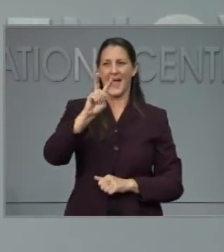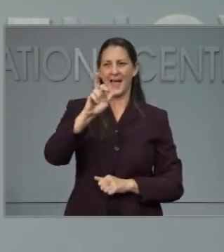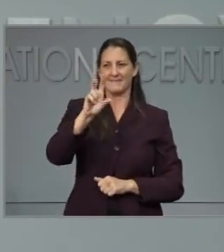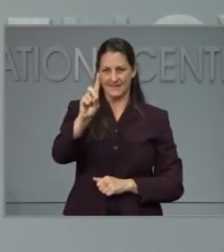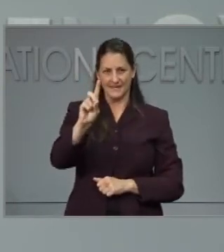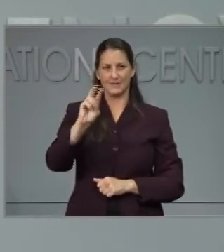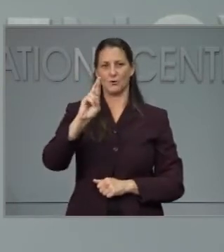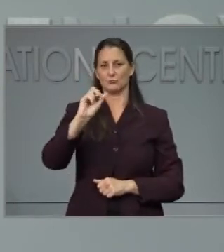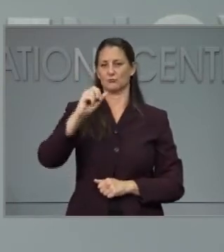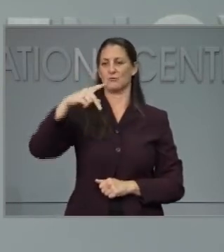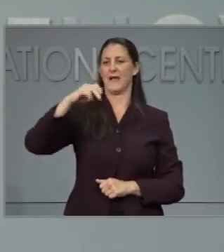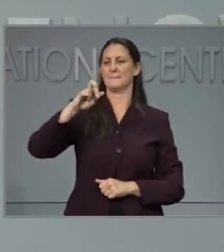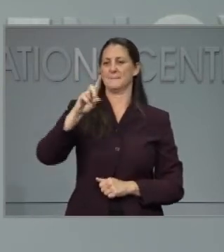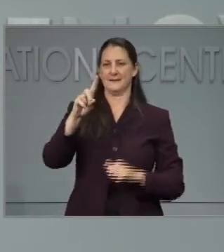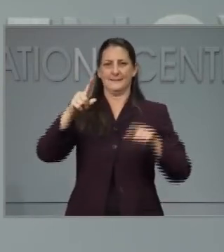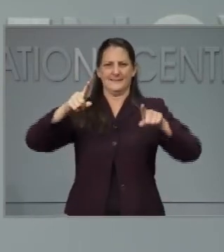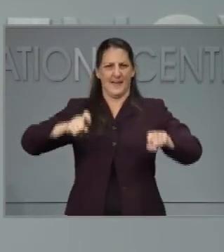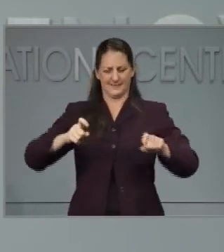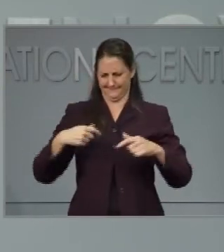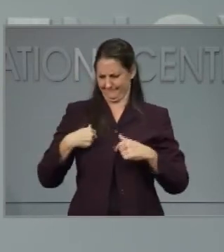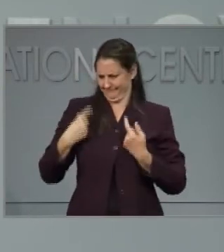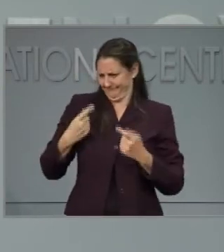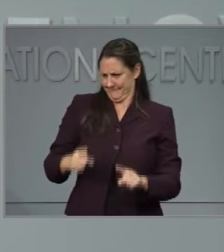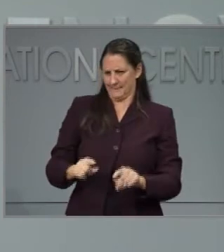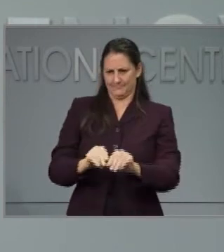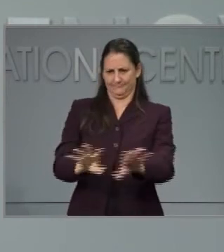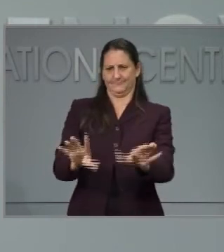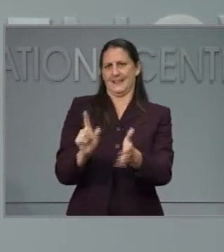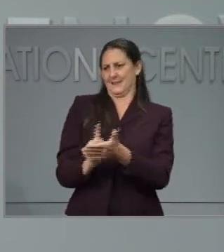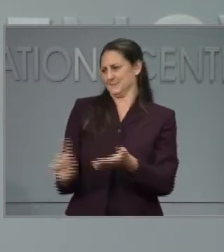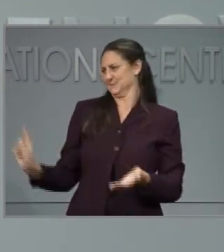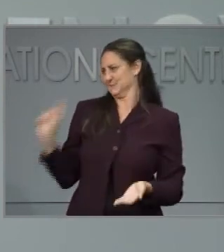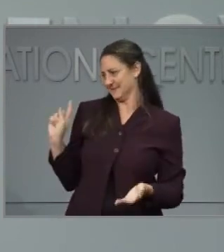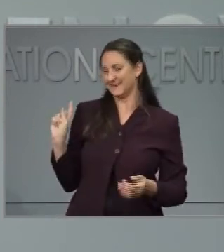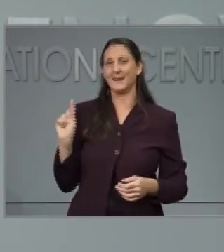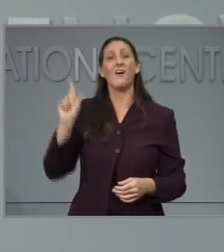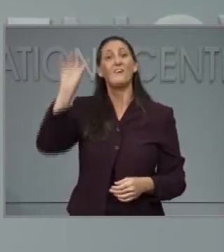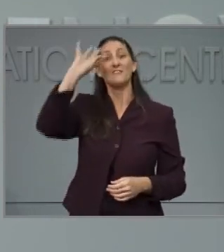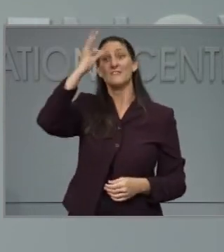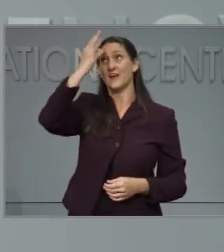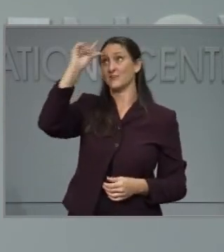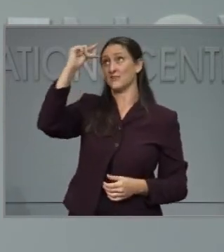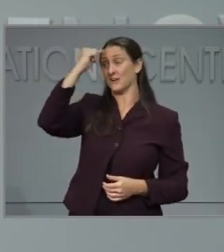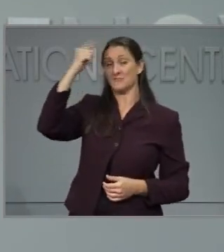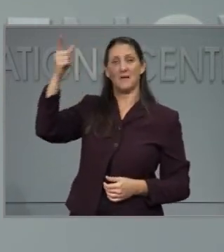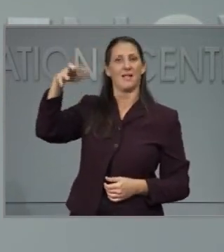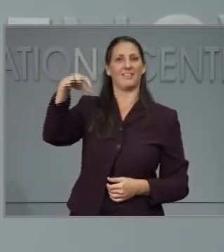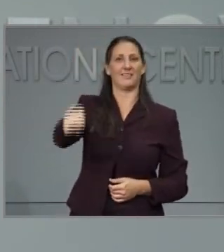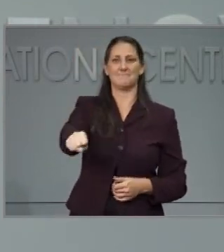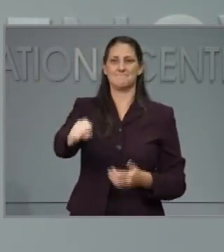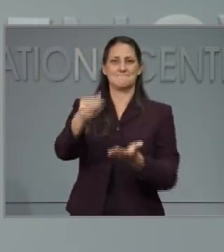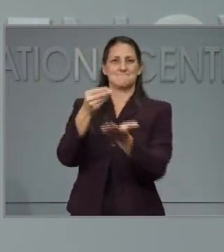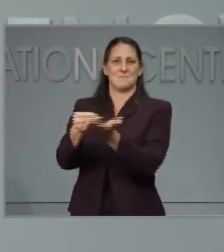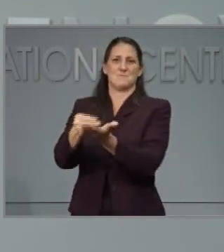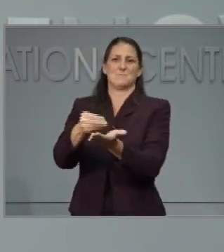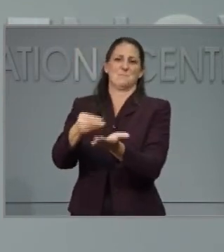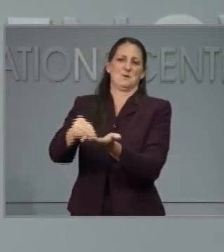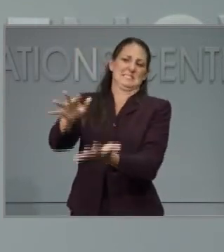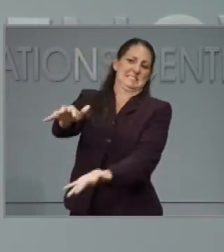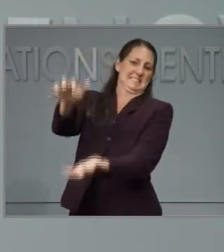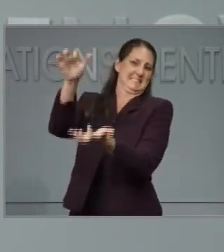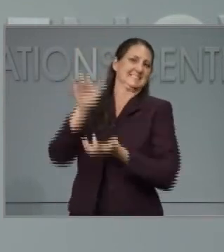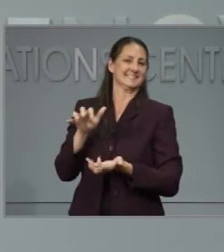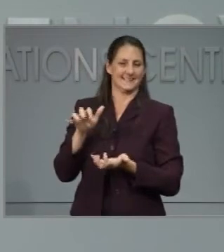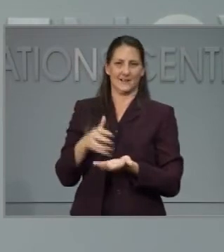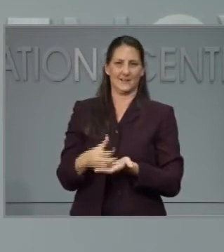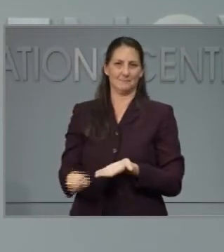we are understanding is actually the federal government has bought up the supply for the next several months of the Abbott test, but they